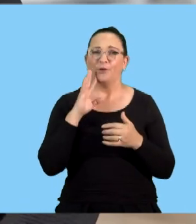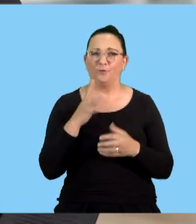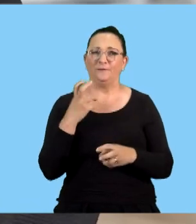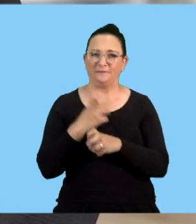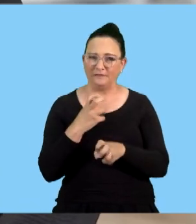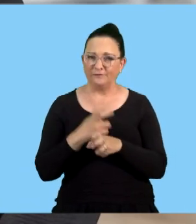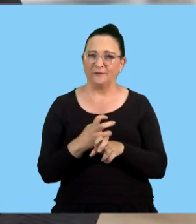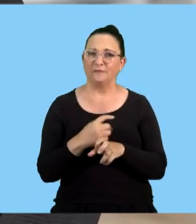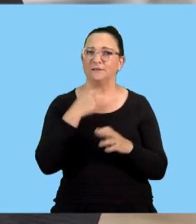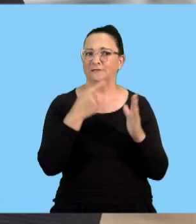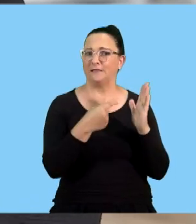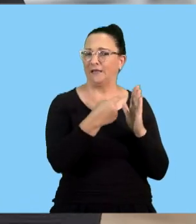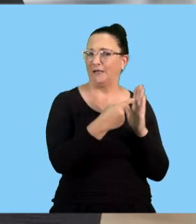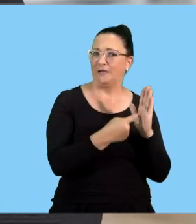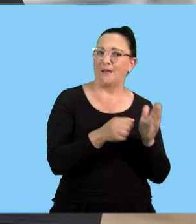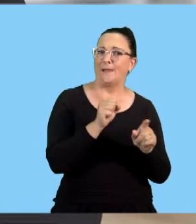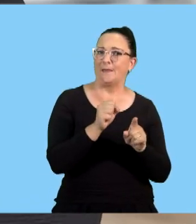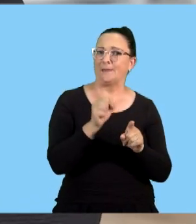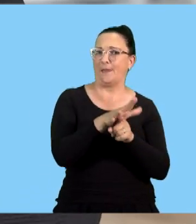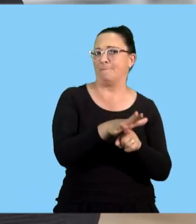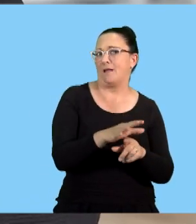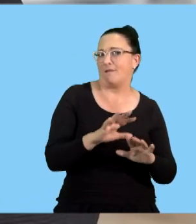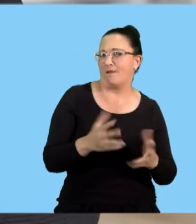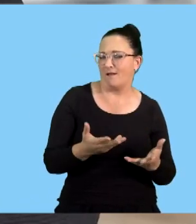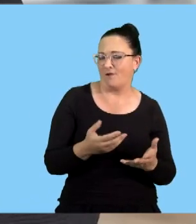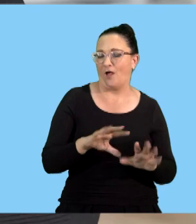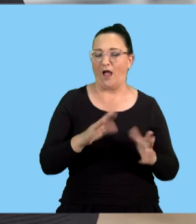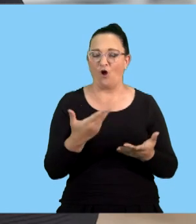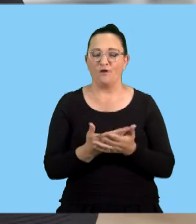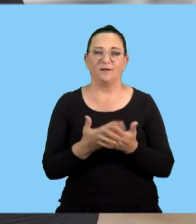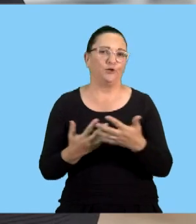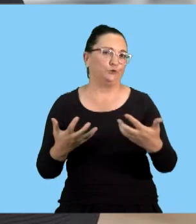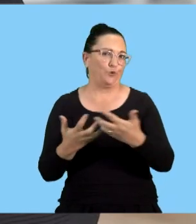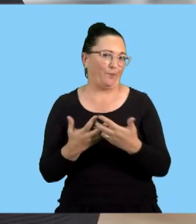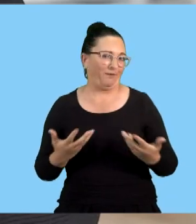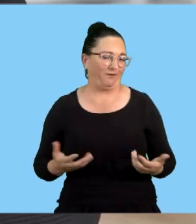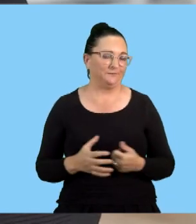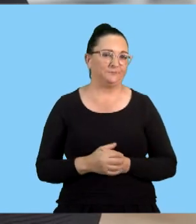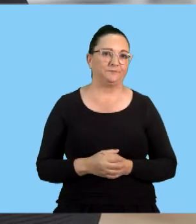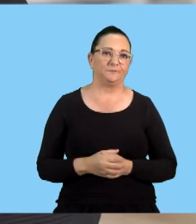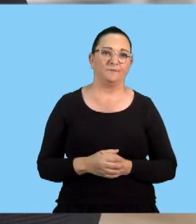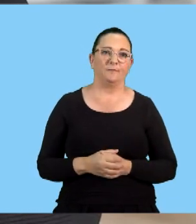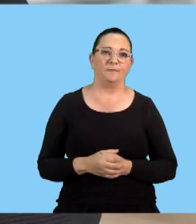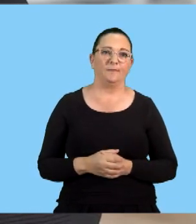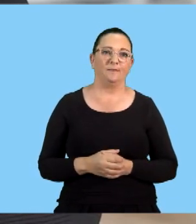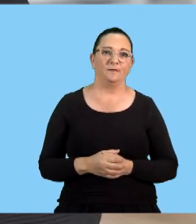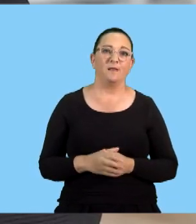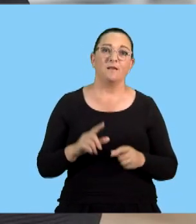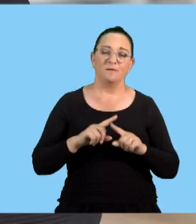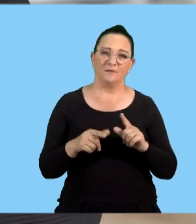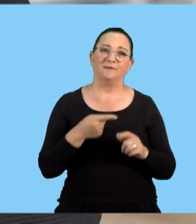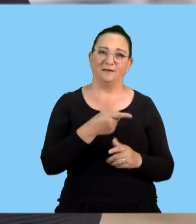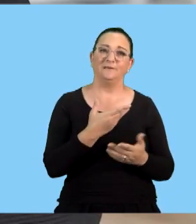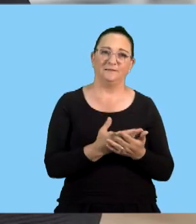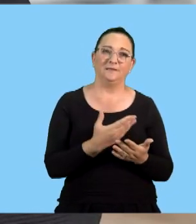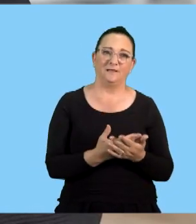be difficult for you to also tell the impacts, the ways to comply, etc. Right. This can be